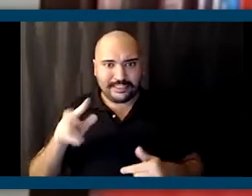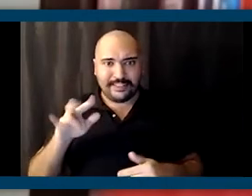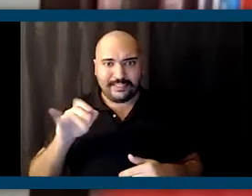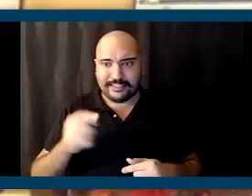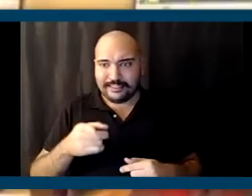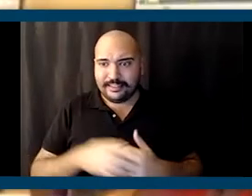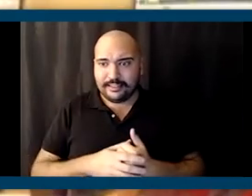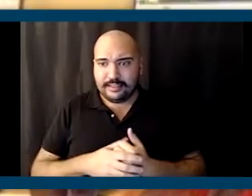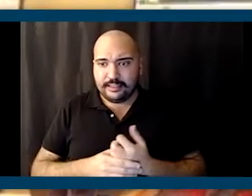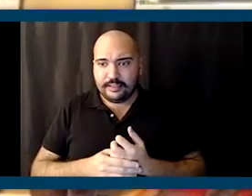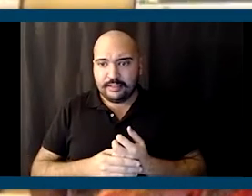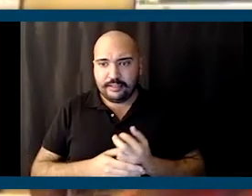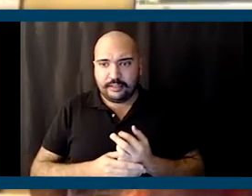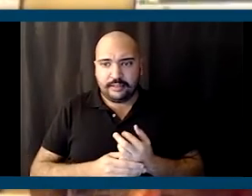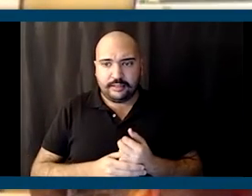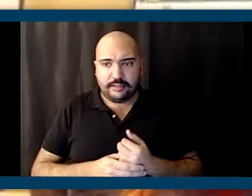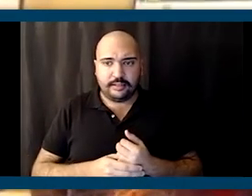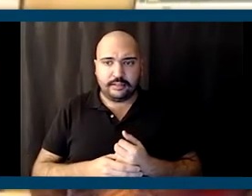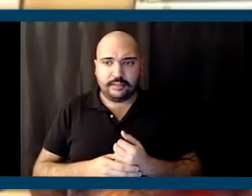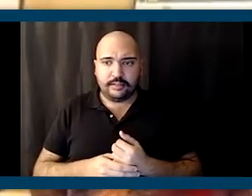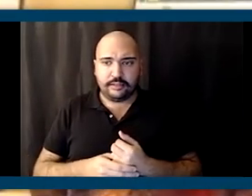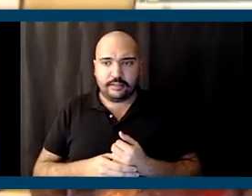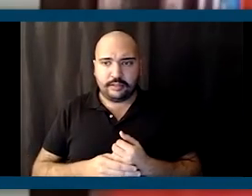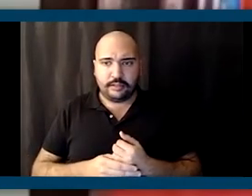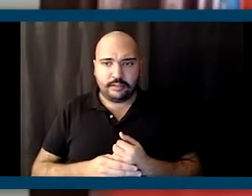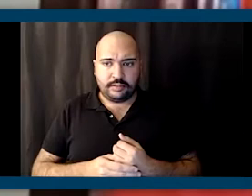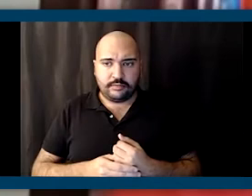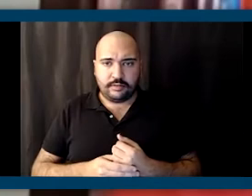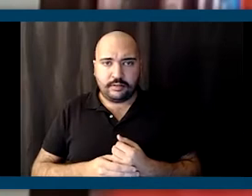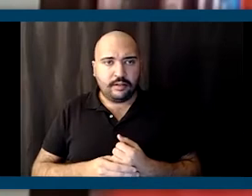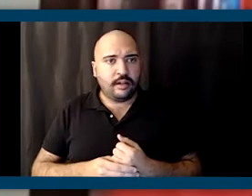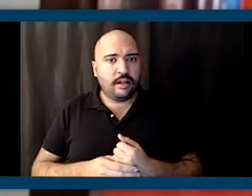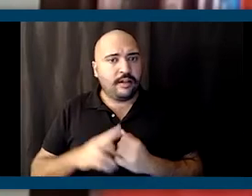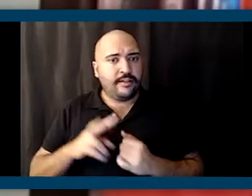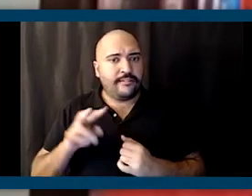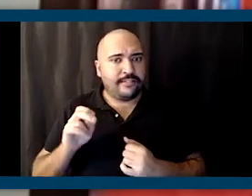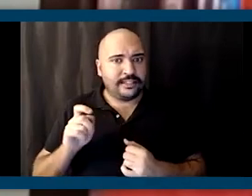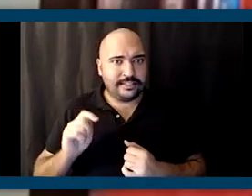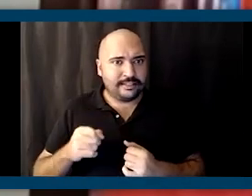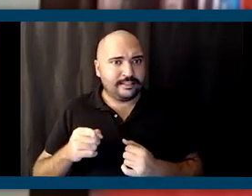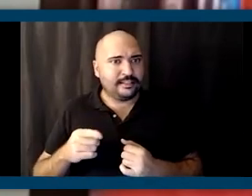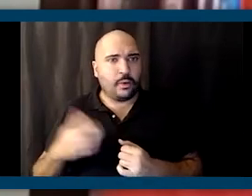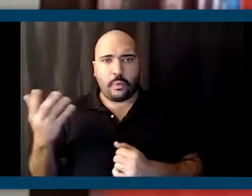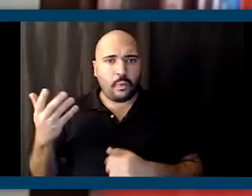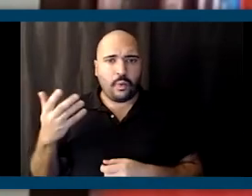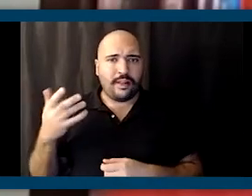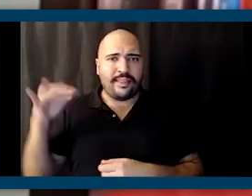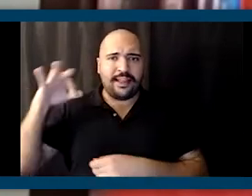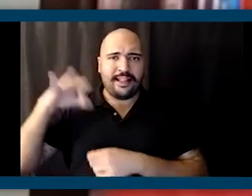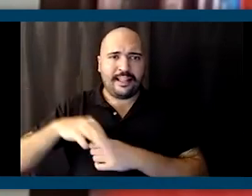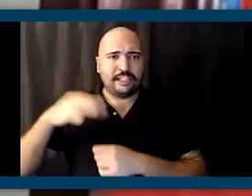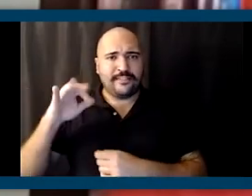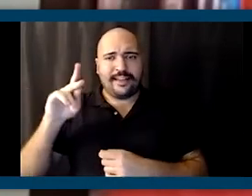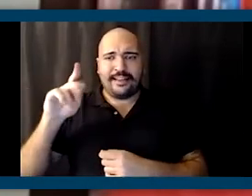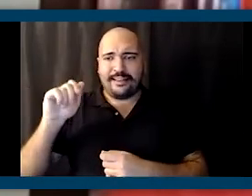We are the margin of victory, always. Absolutely. Vincent, what did the selection of Kamala